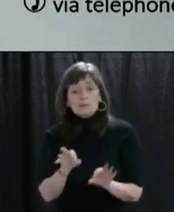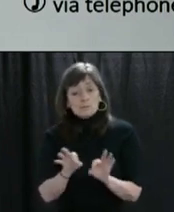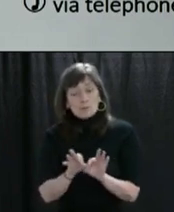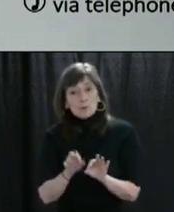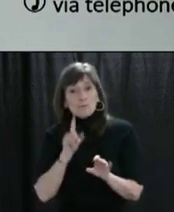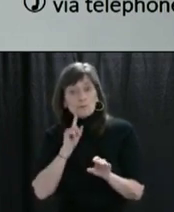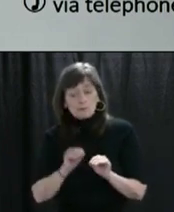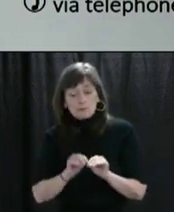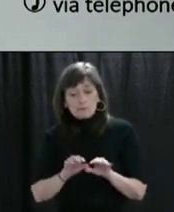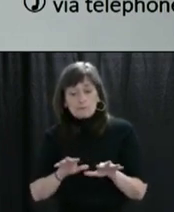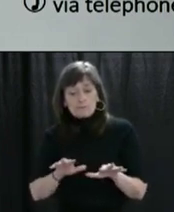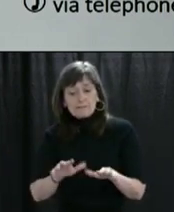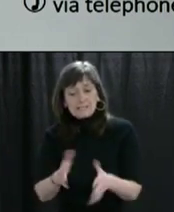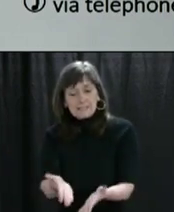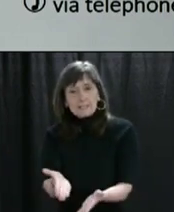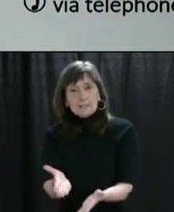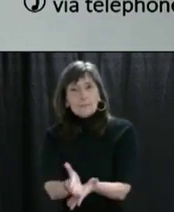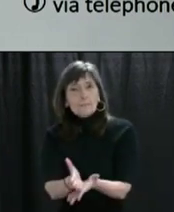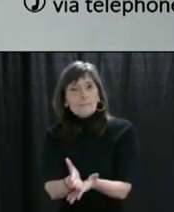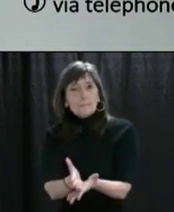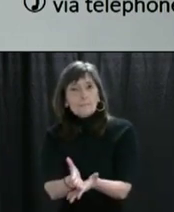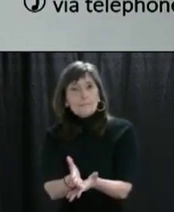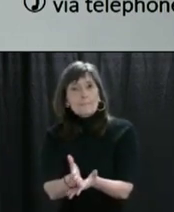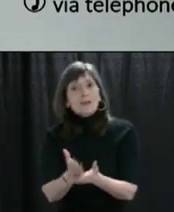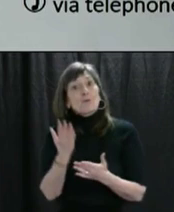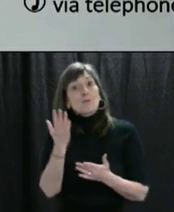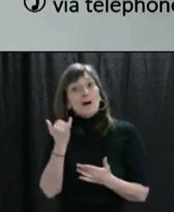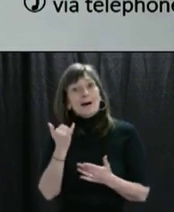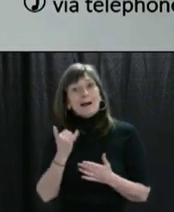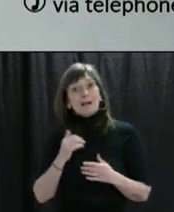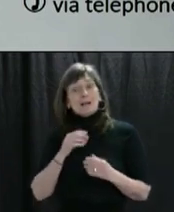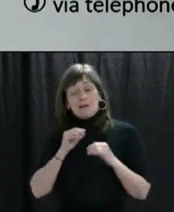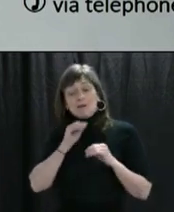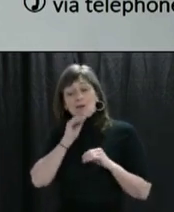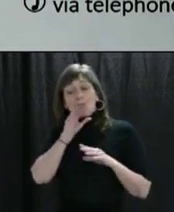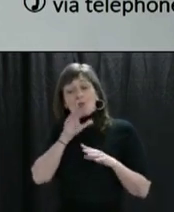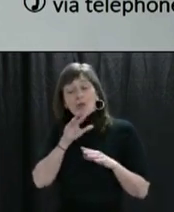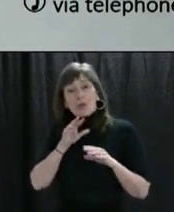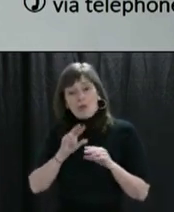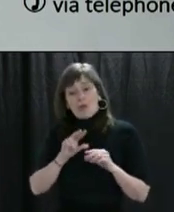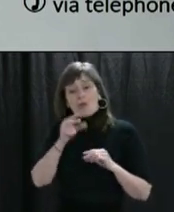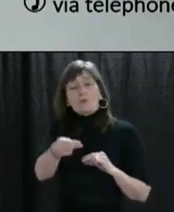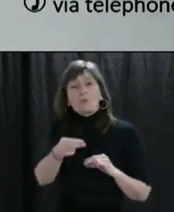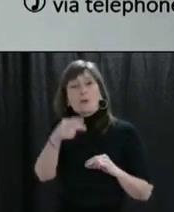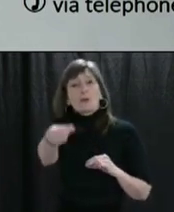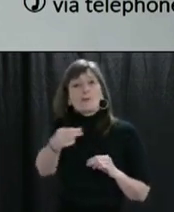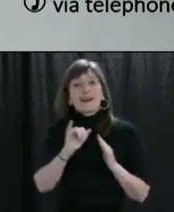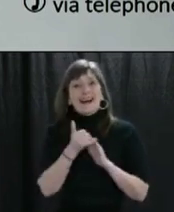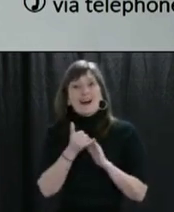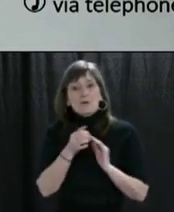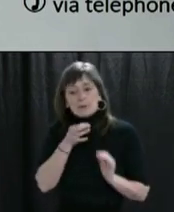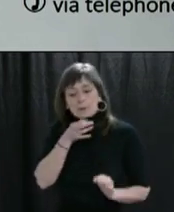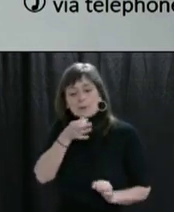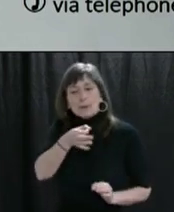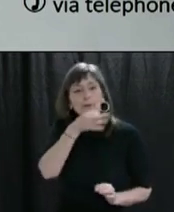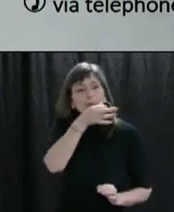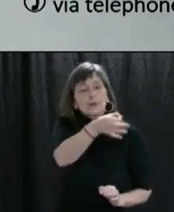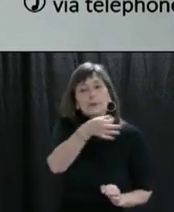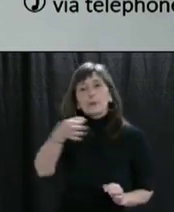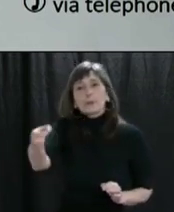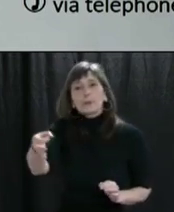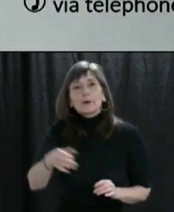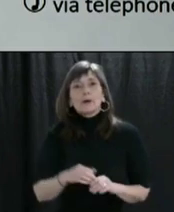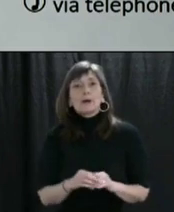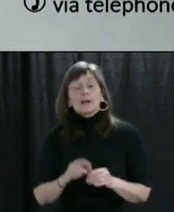viruses like COVID-19 that spread by droplets from sneezing and coughing. Physical distancing, however, does not mean